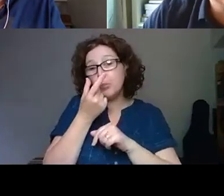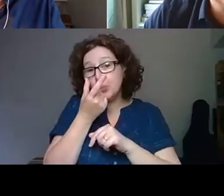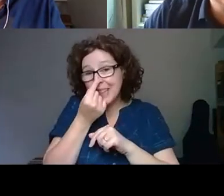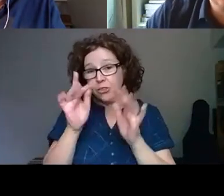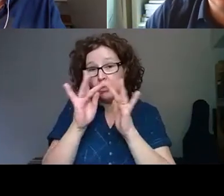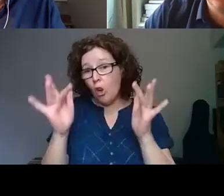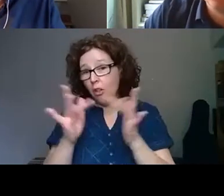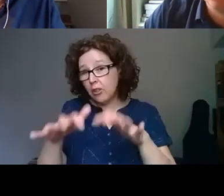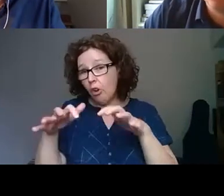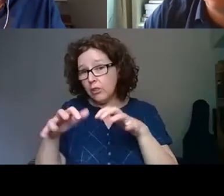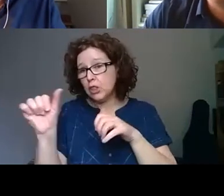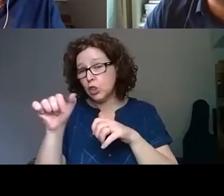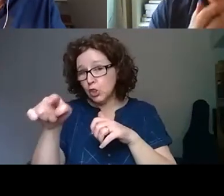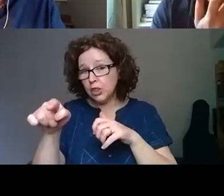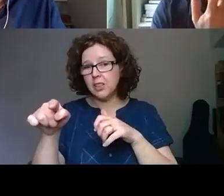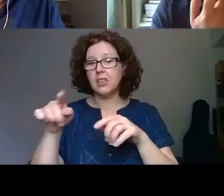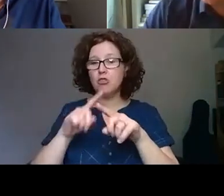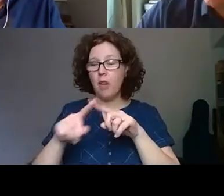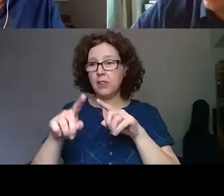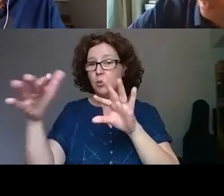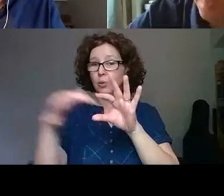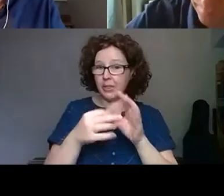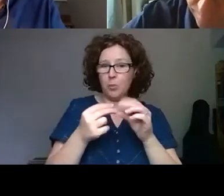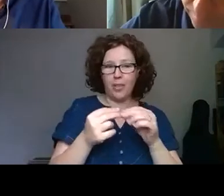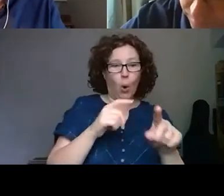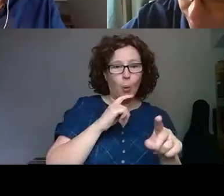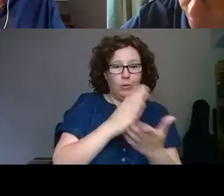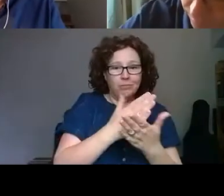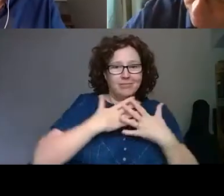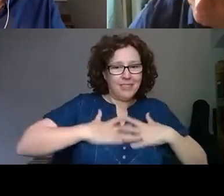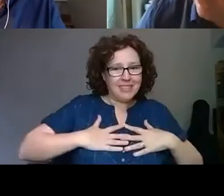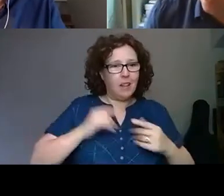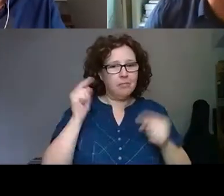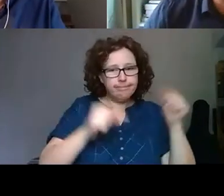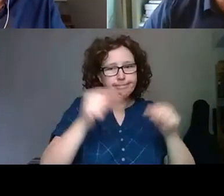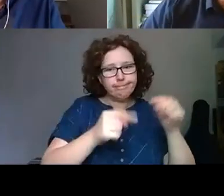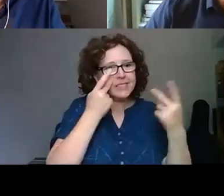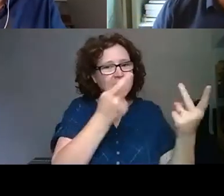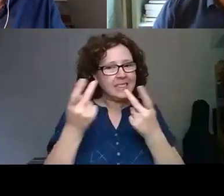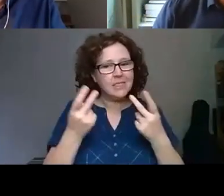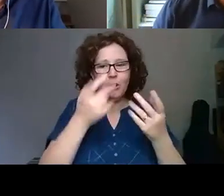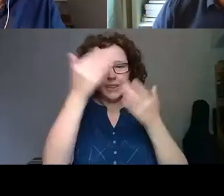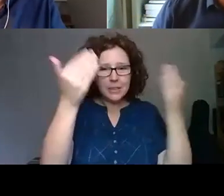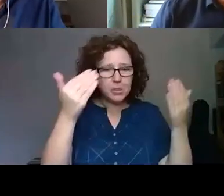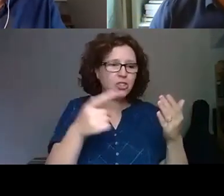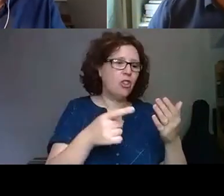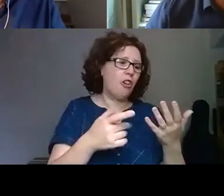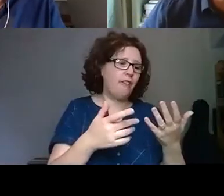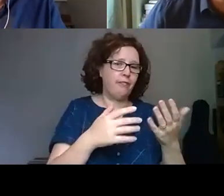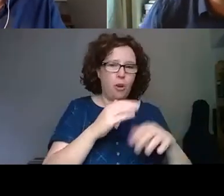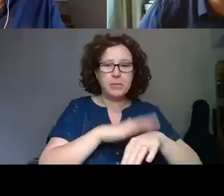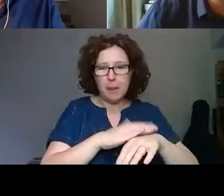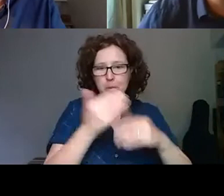audience with some of the offline or physical experiences of visiting exhibitions of Times Museum.